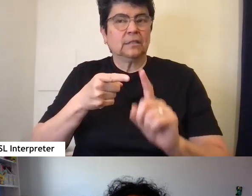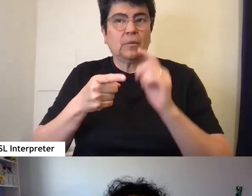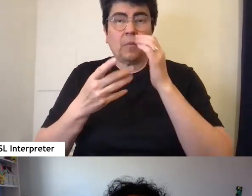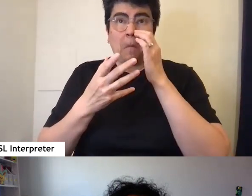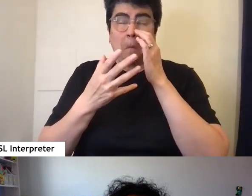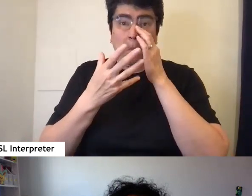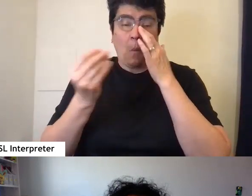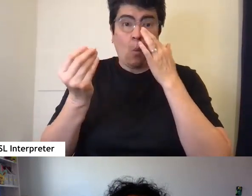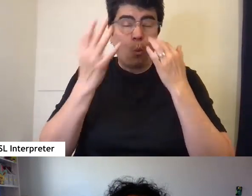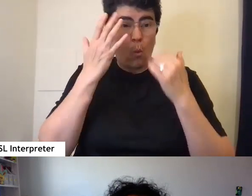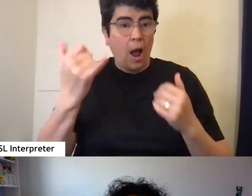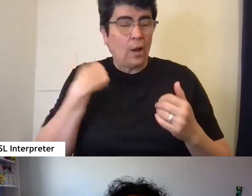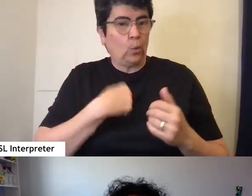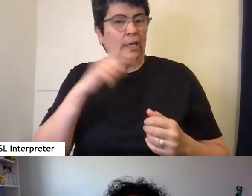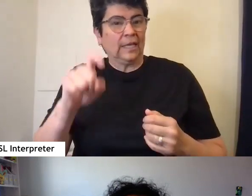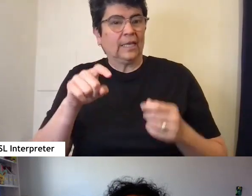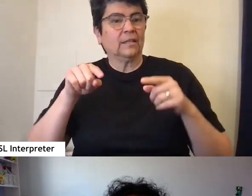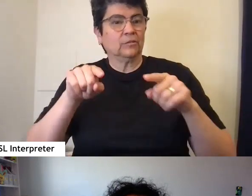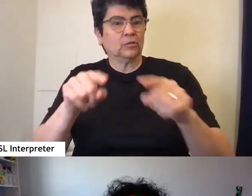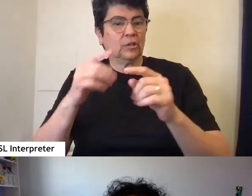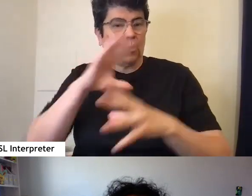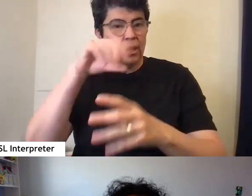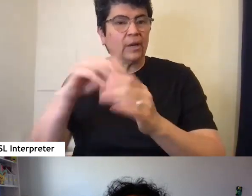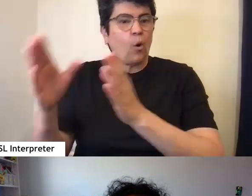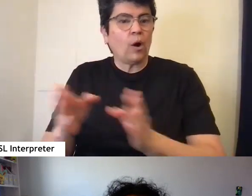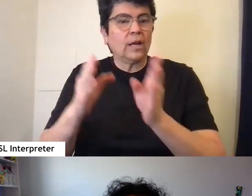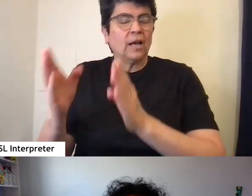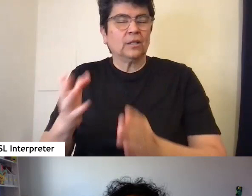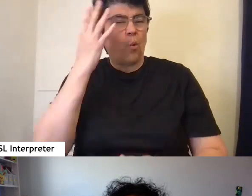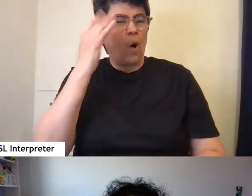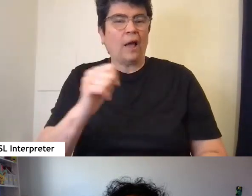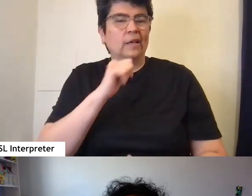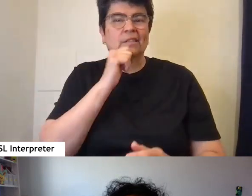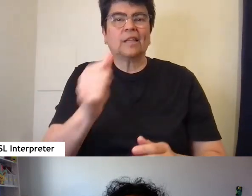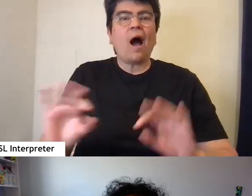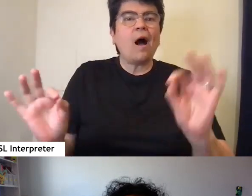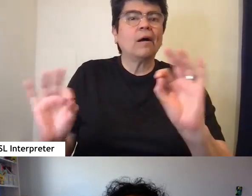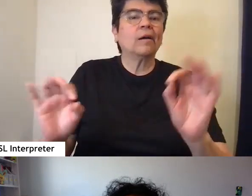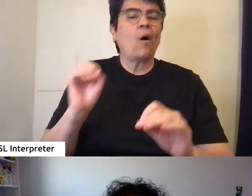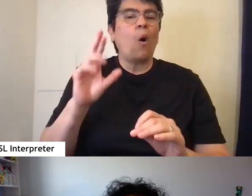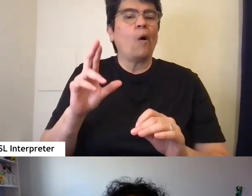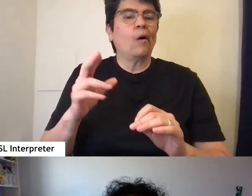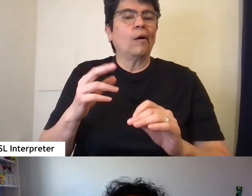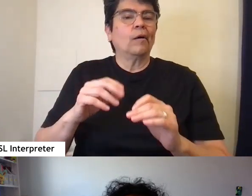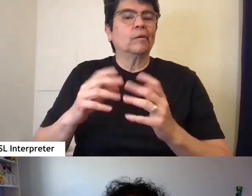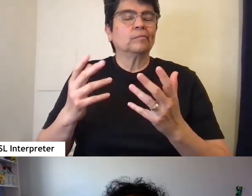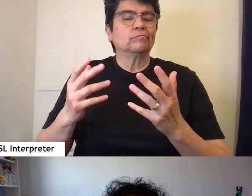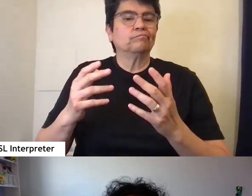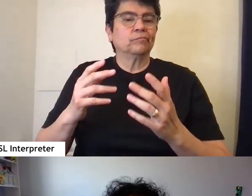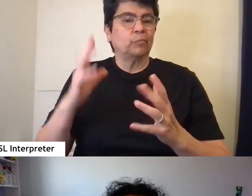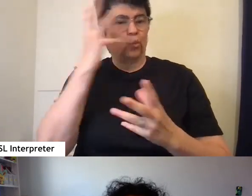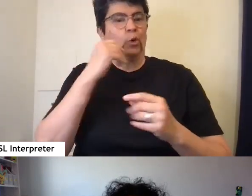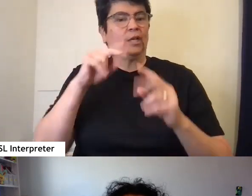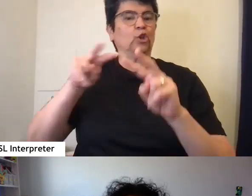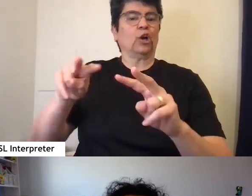why we need it in organizing. Why it's not superfluous or not something just pretty to look